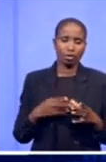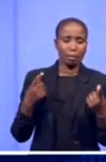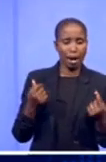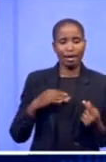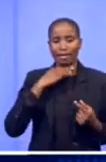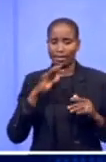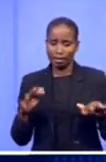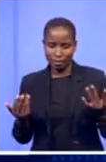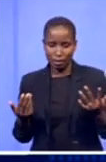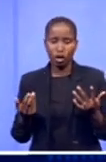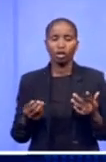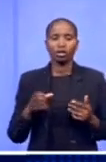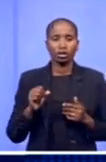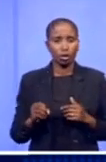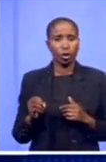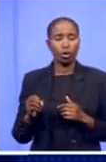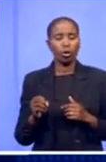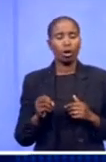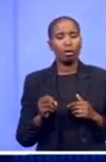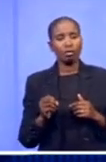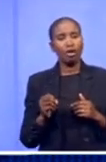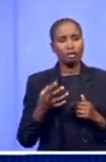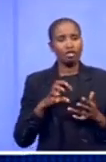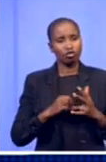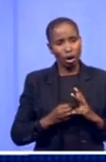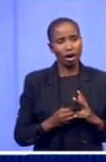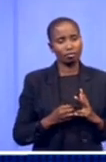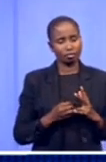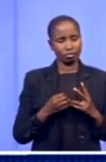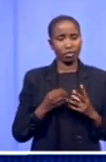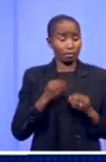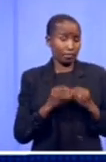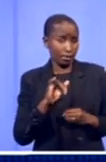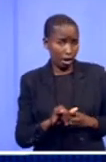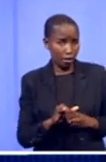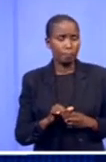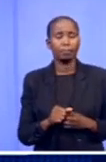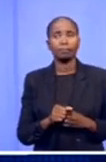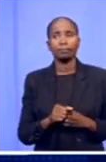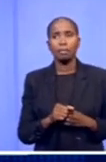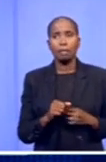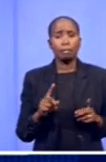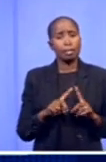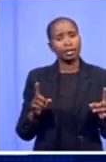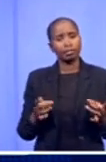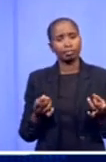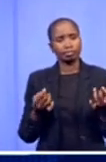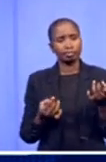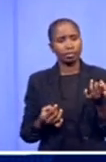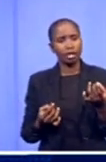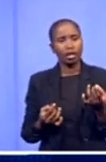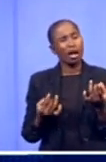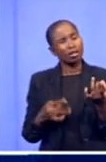in that sector to unlock those. But in some instances, it's actually nothing that government can do. It's just market conditions